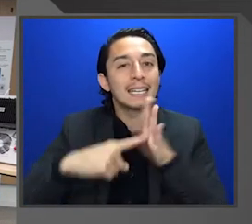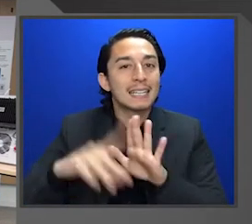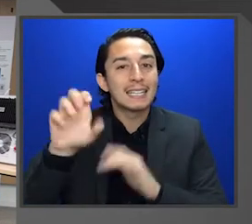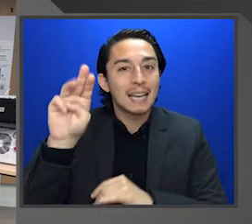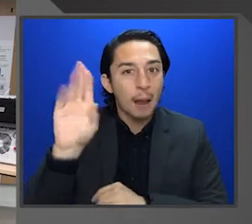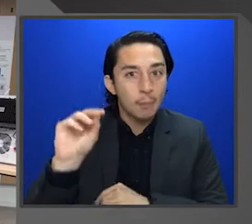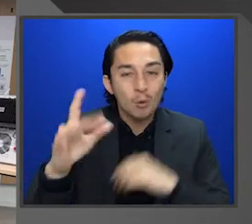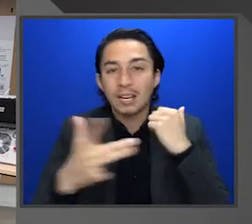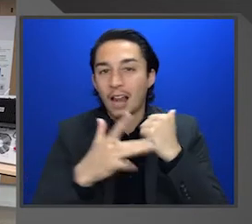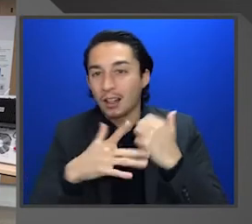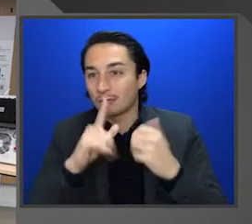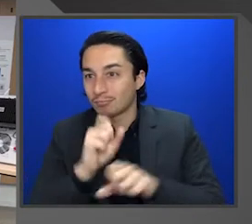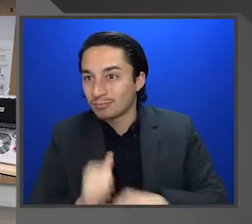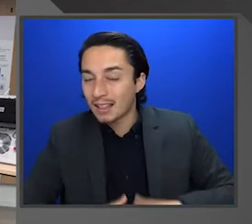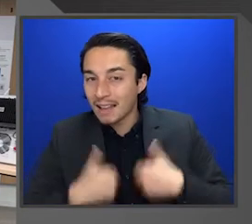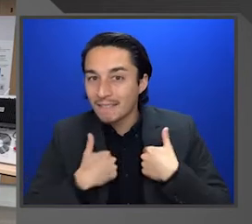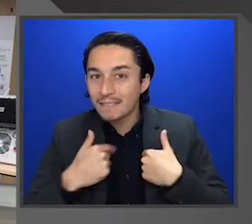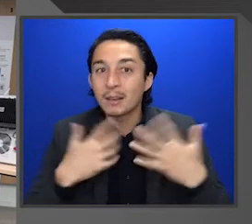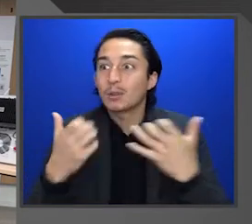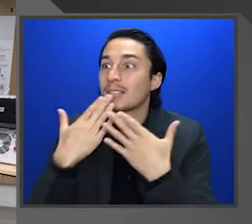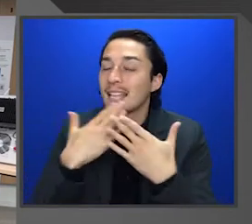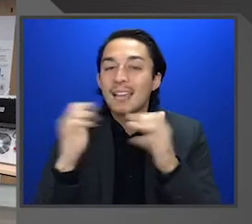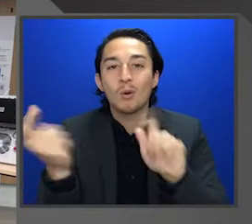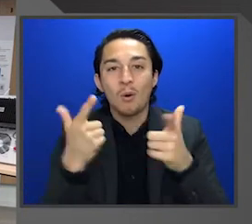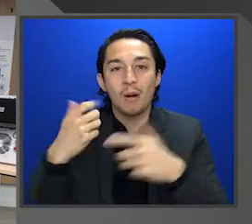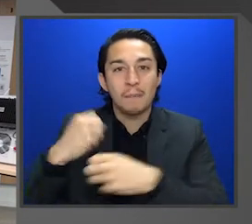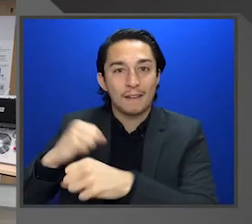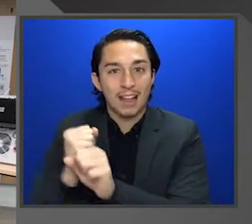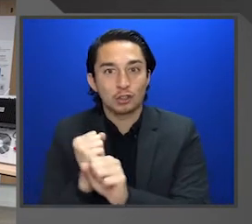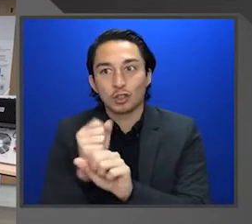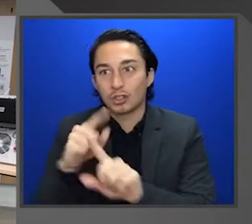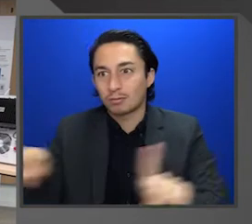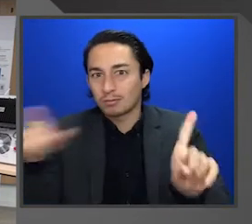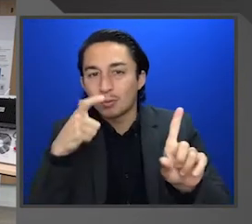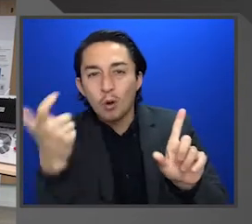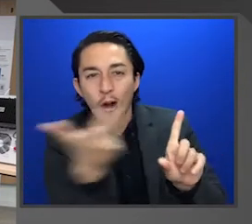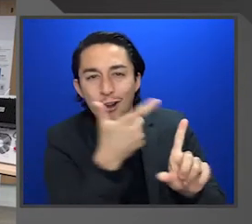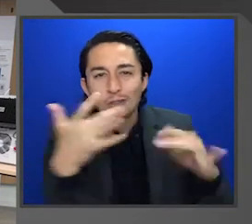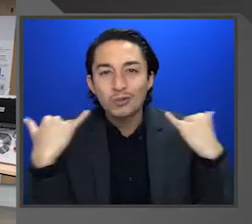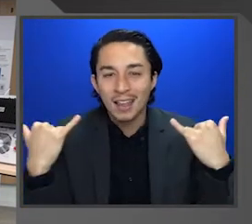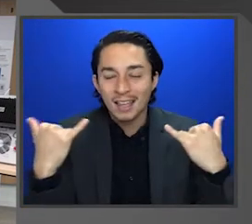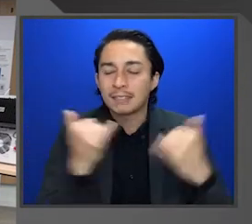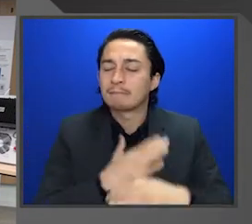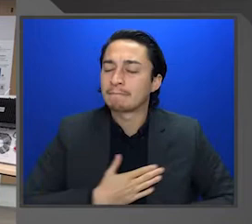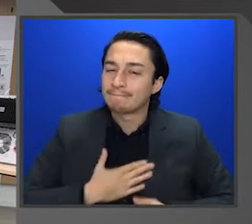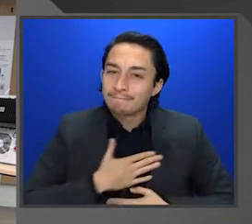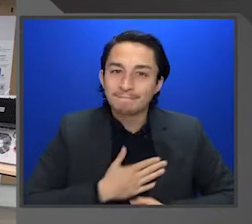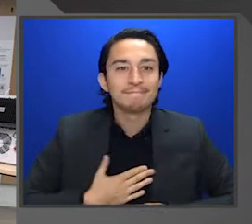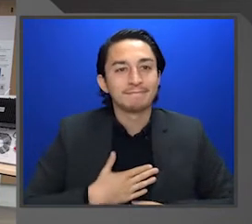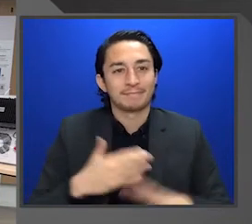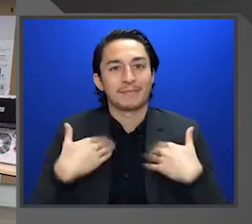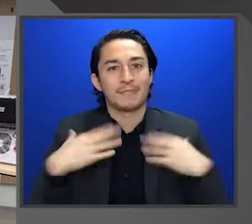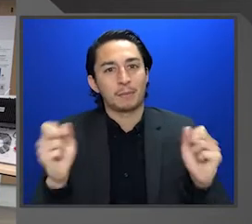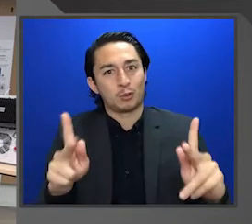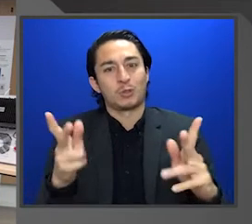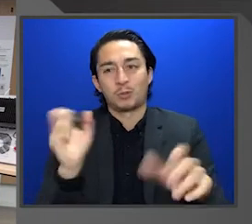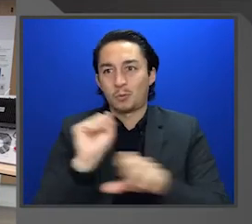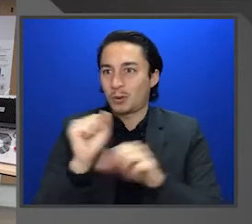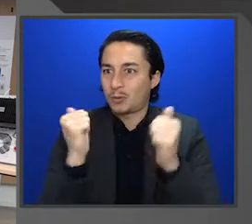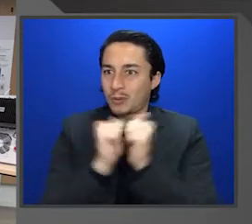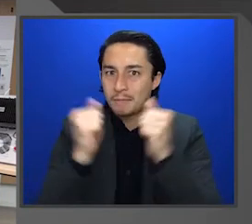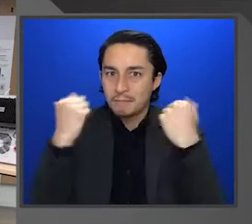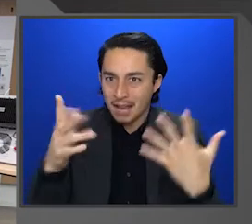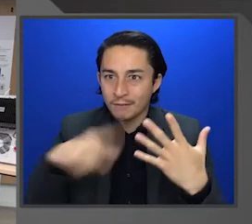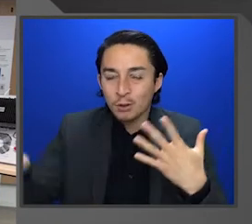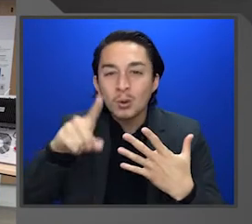to life. And I want to certainly thank all the manufacturers that are out there watching this today. It's been a pleasure to have the opportunity to work with many of you, and I look